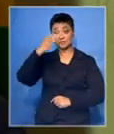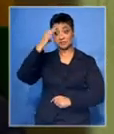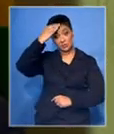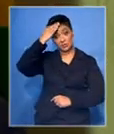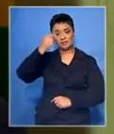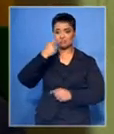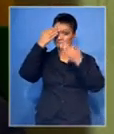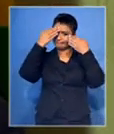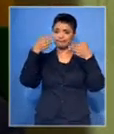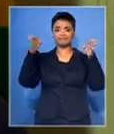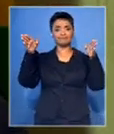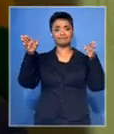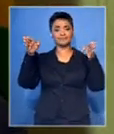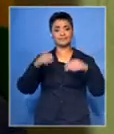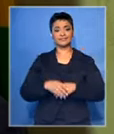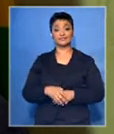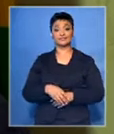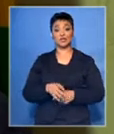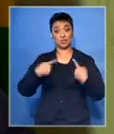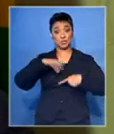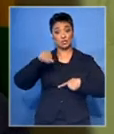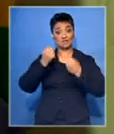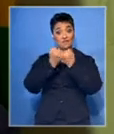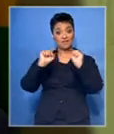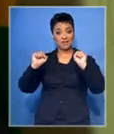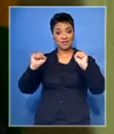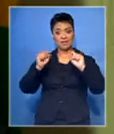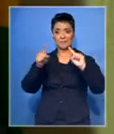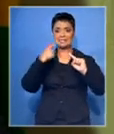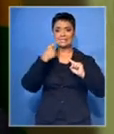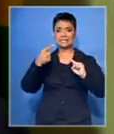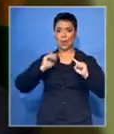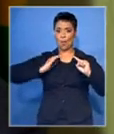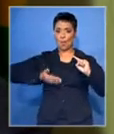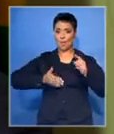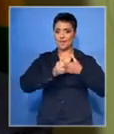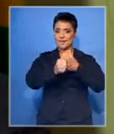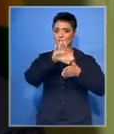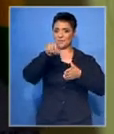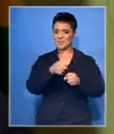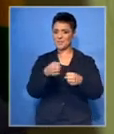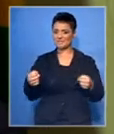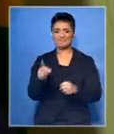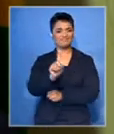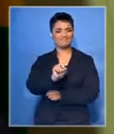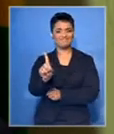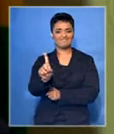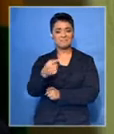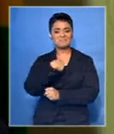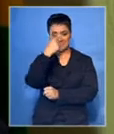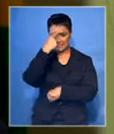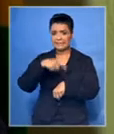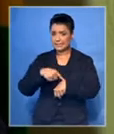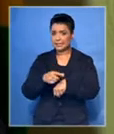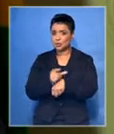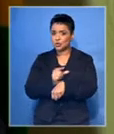can't be democratic on every other thing except women. And I think it's just a matter of time. I actually don't